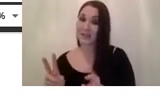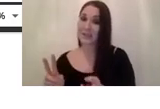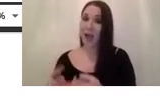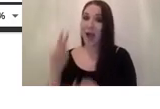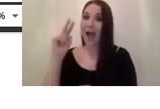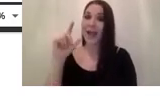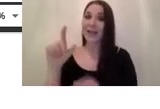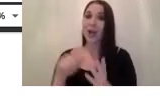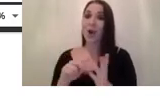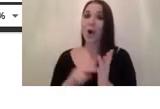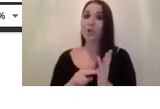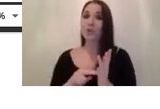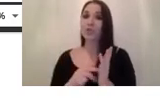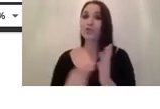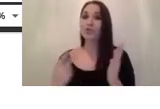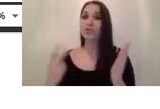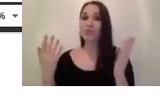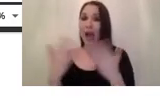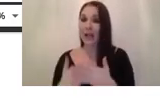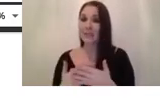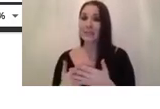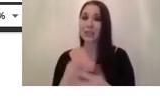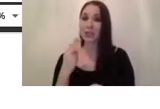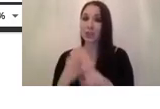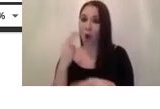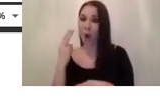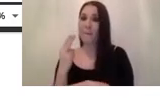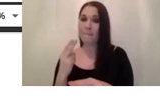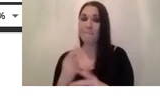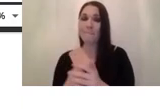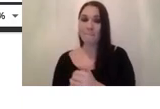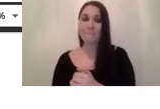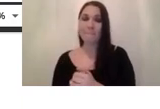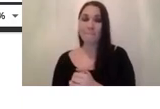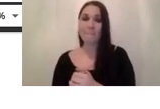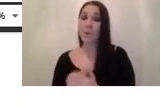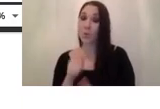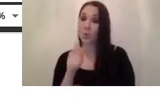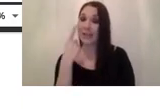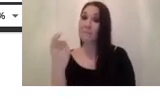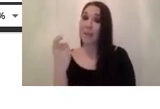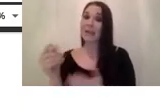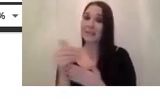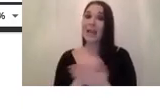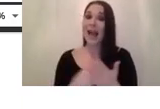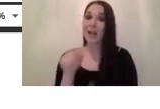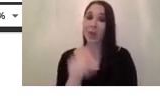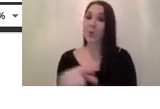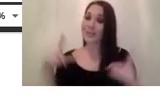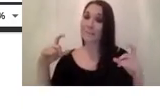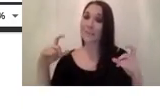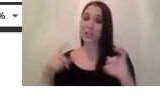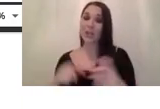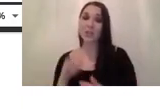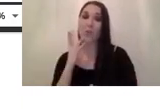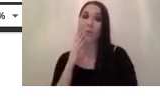lot of sharpness and uh this is the sort of images that we uh expect to collect when we use a high